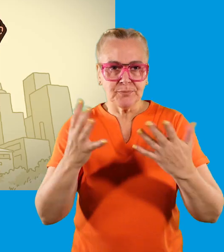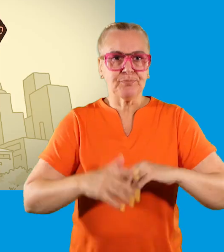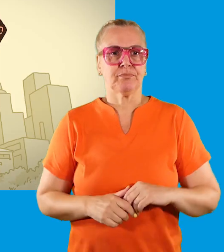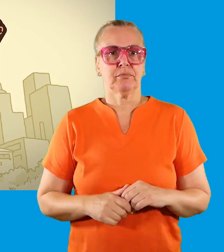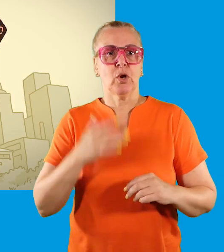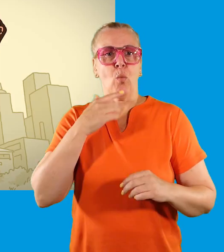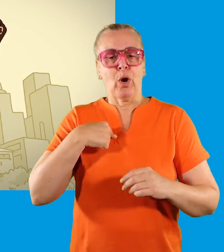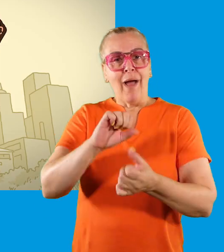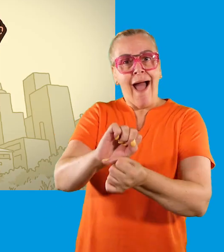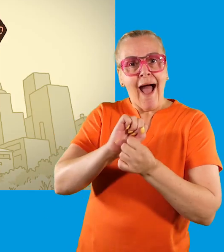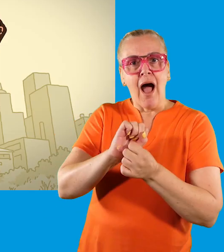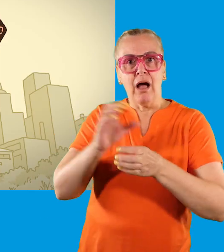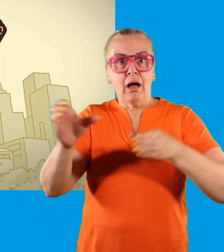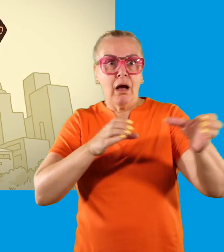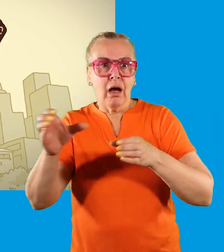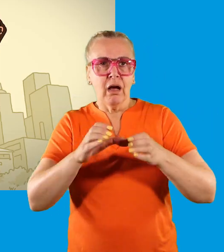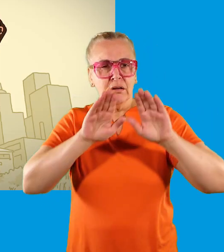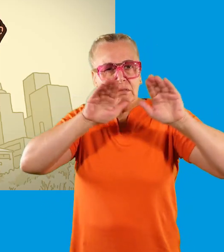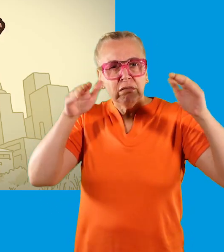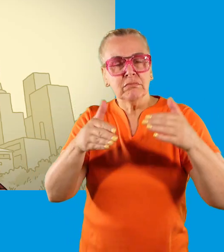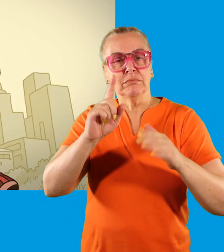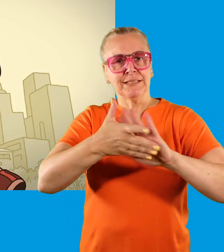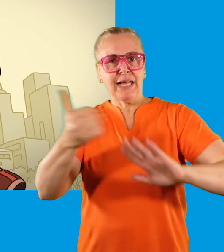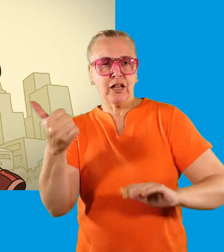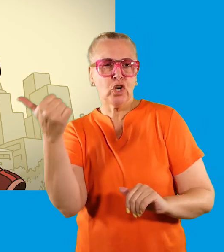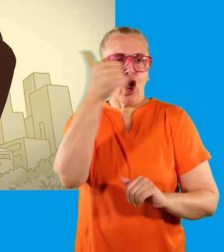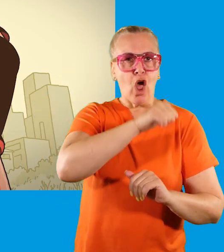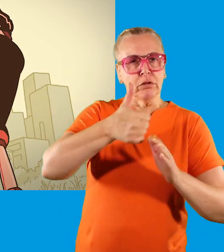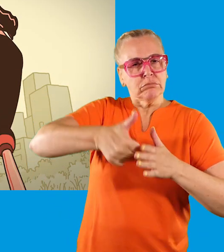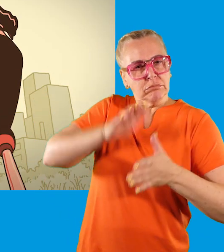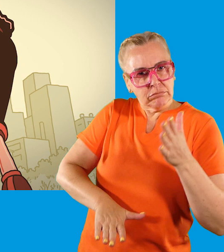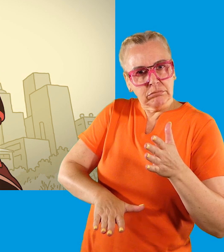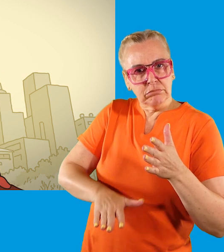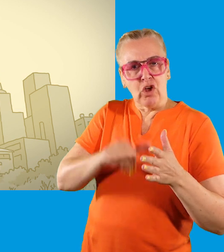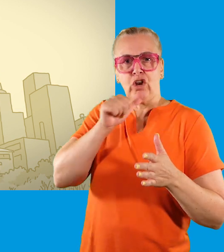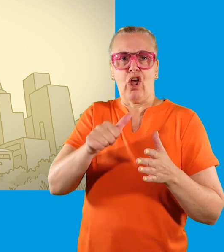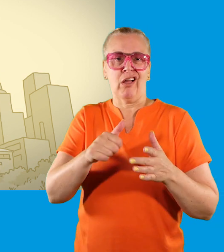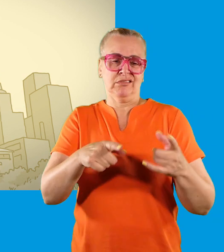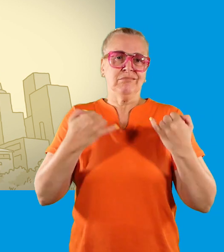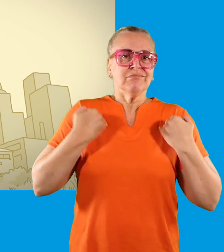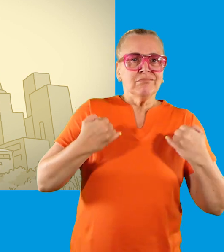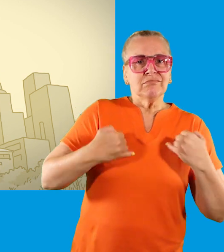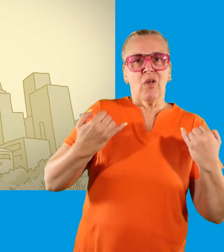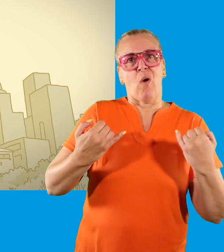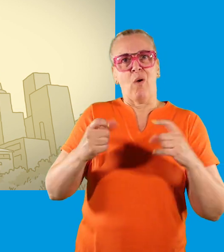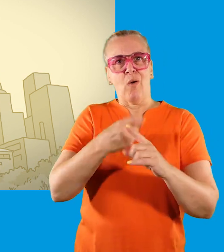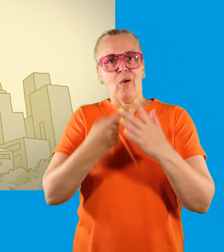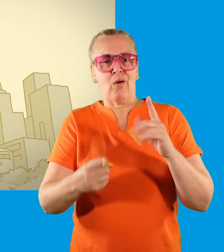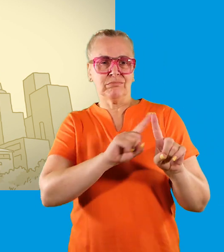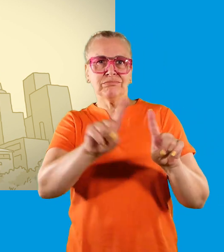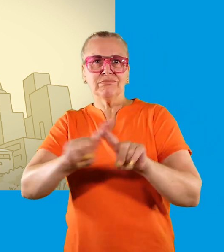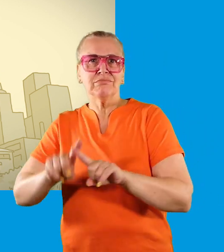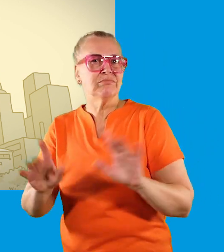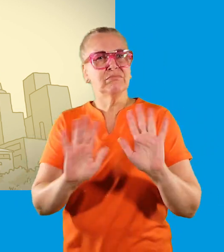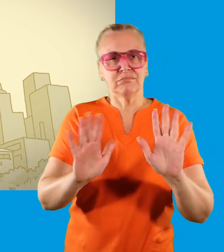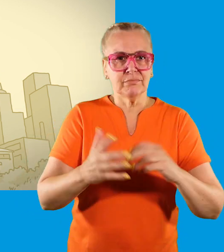When we are hiring and casting, we only focus on skills, knowledge and experience, not on conditions